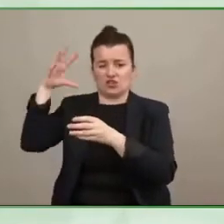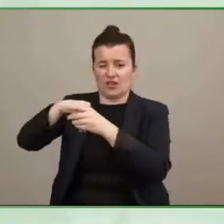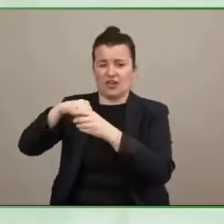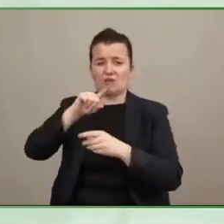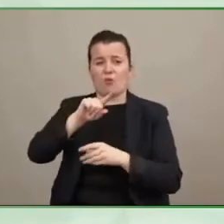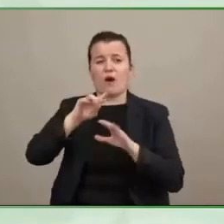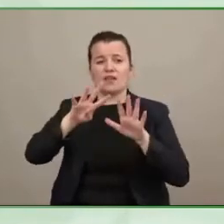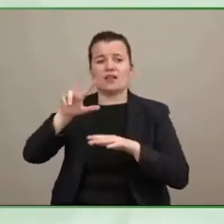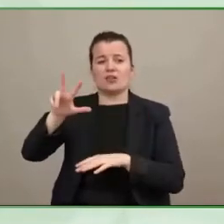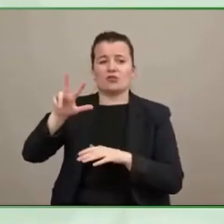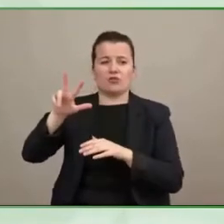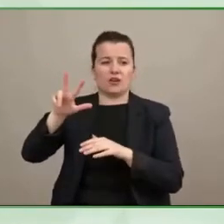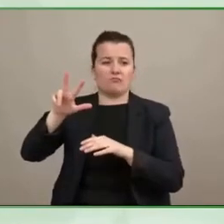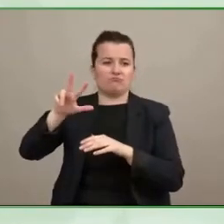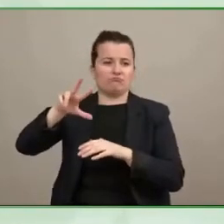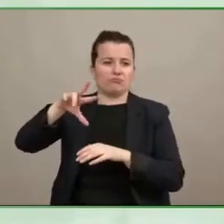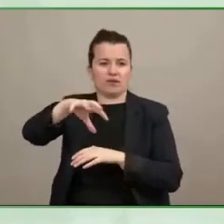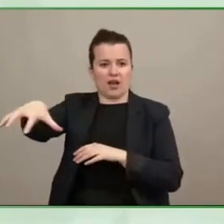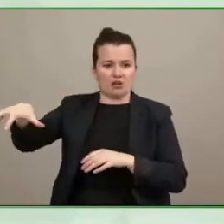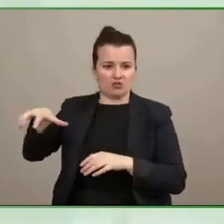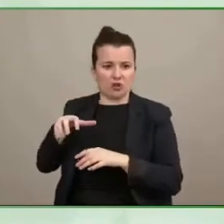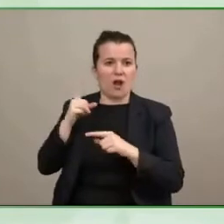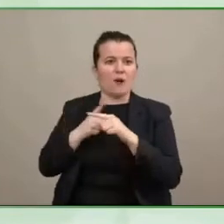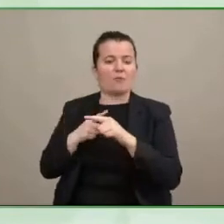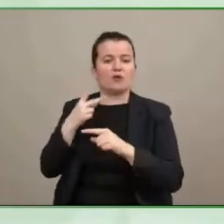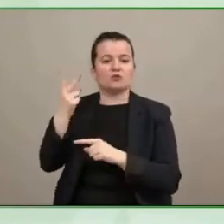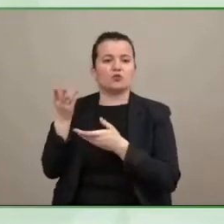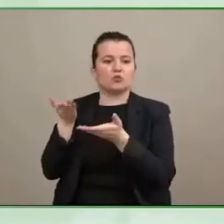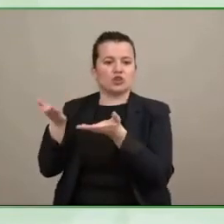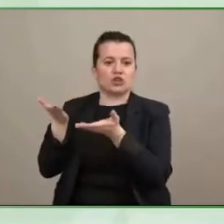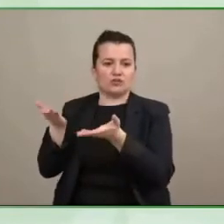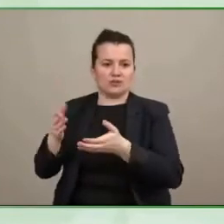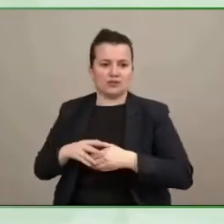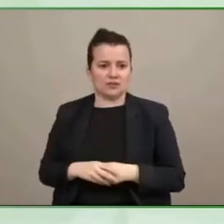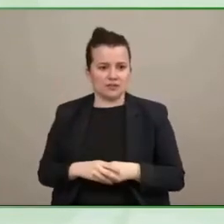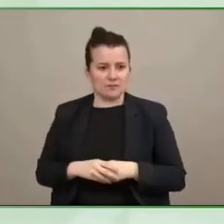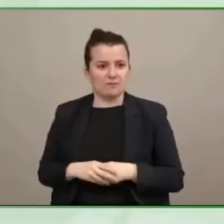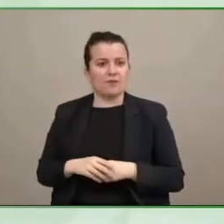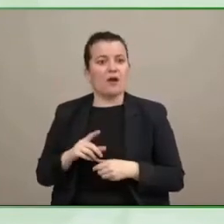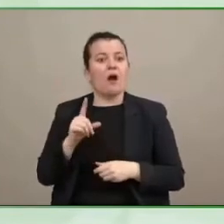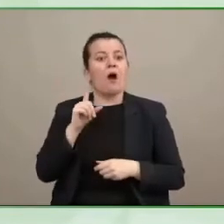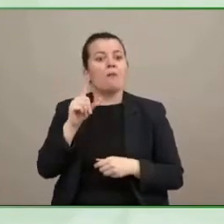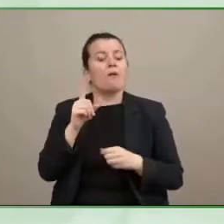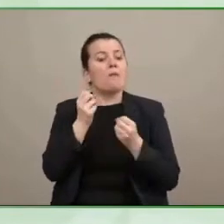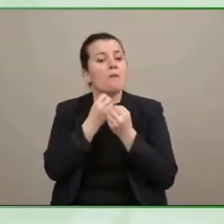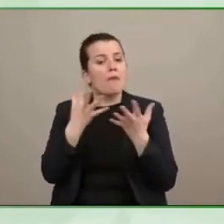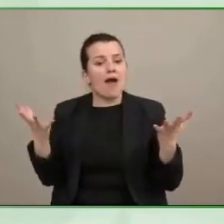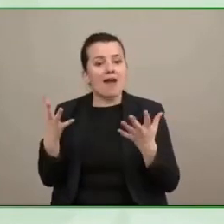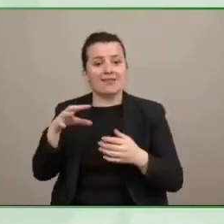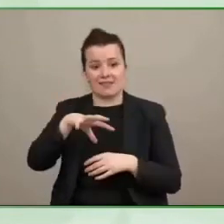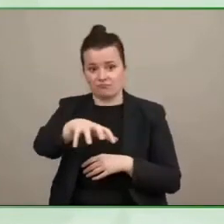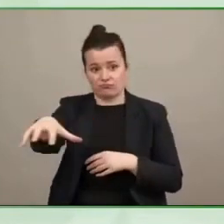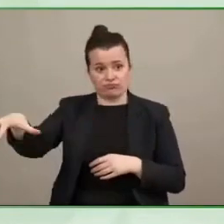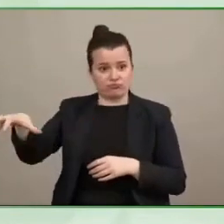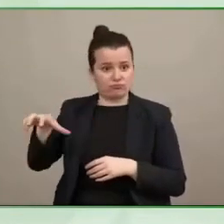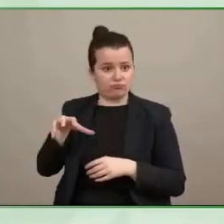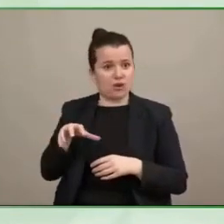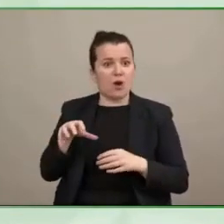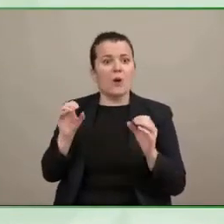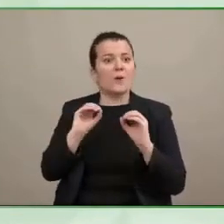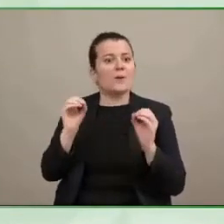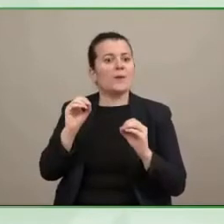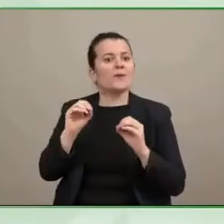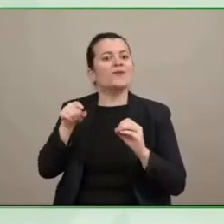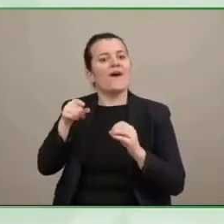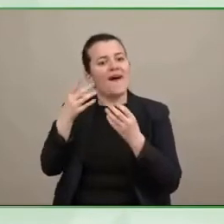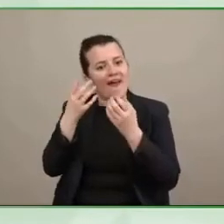because they the hearing aids were unaffordable i've worked and i'm the person behind me in the united states making hearing aids more affordable with the